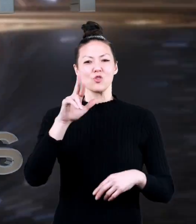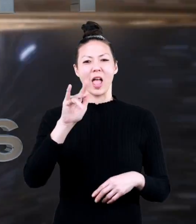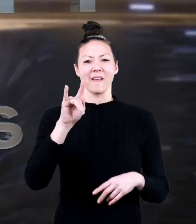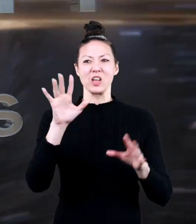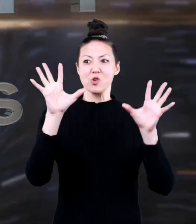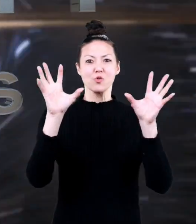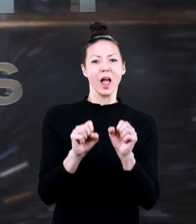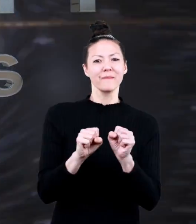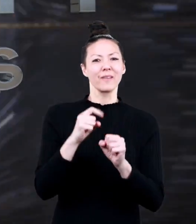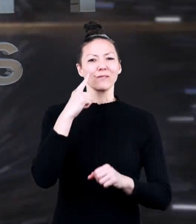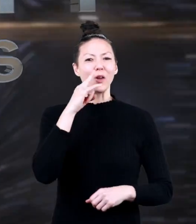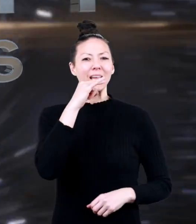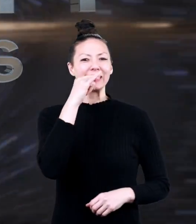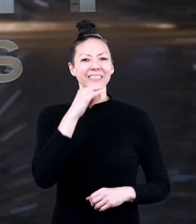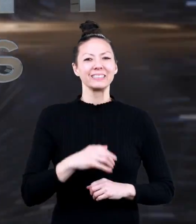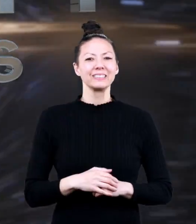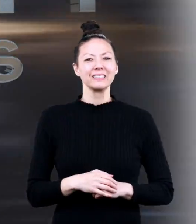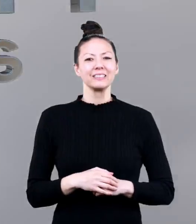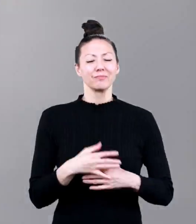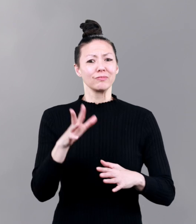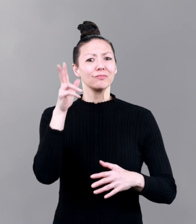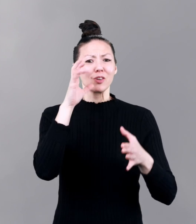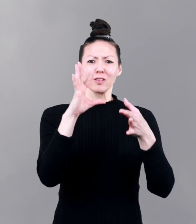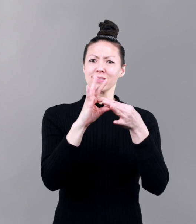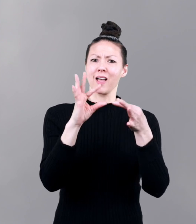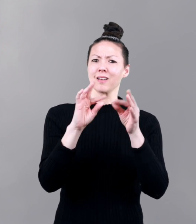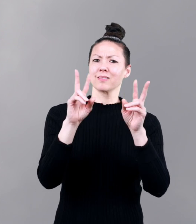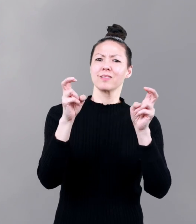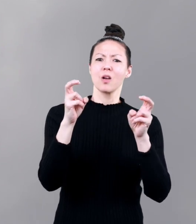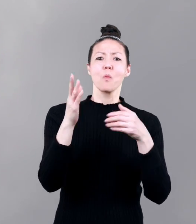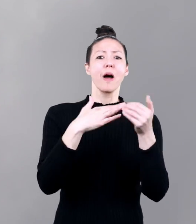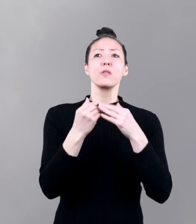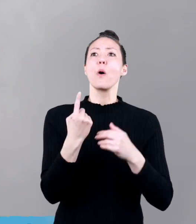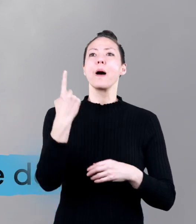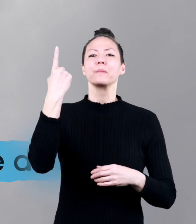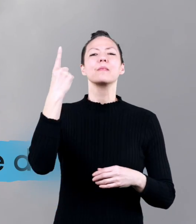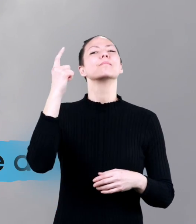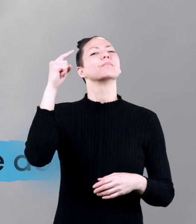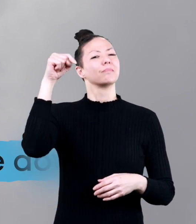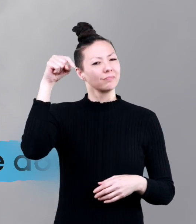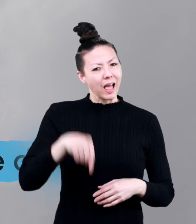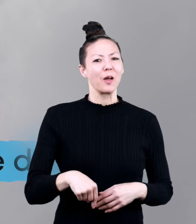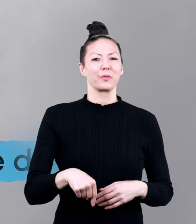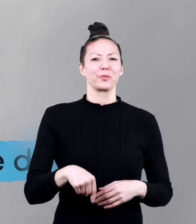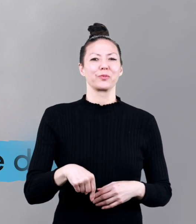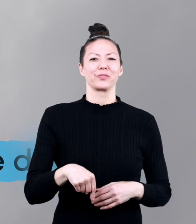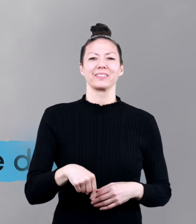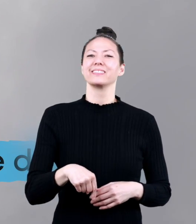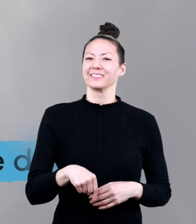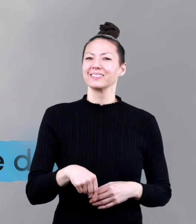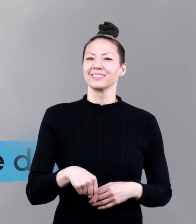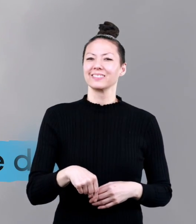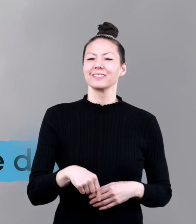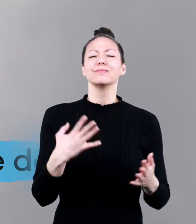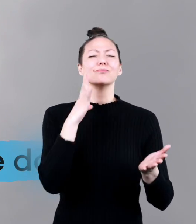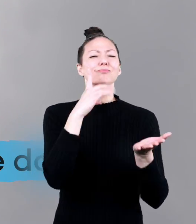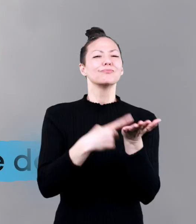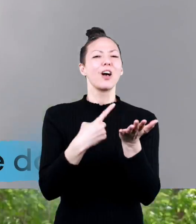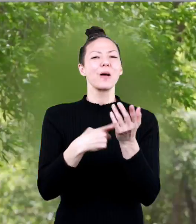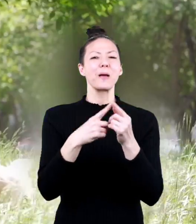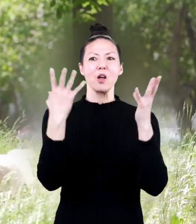Gravity for Kids Have you ever heard of the saying, what goes up must come down?